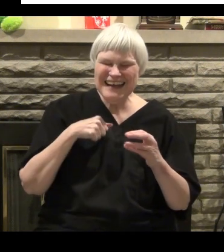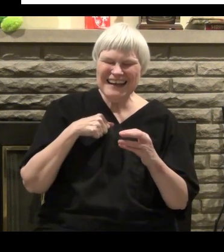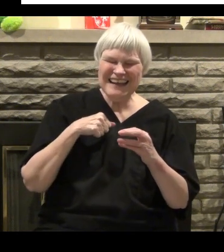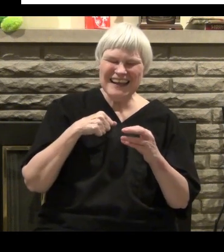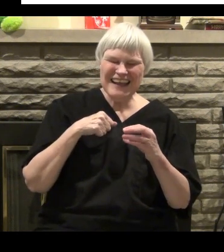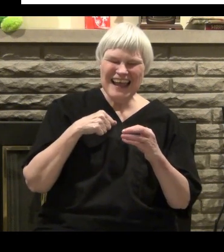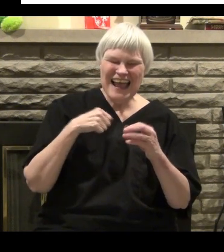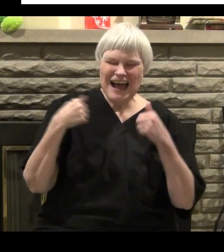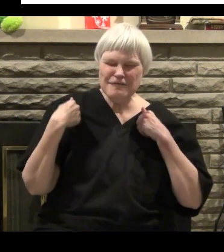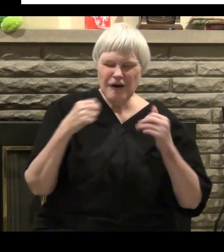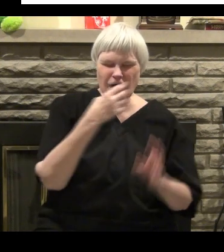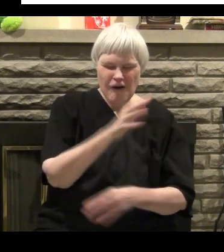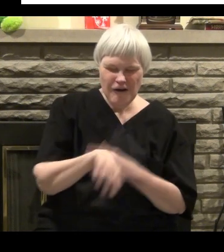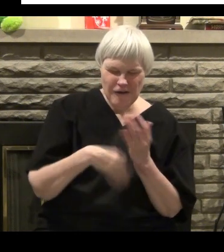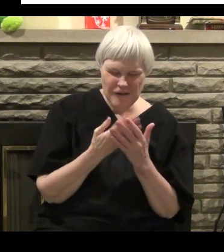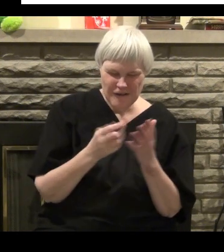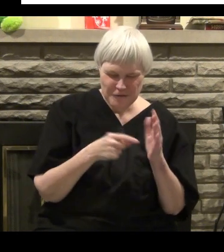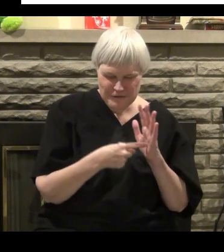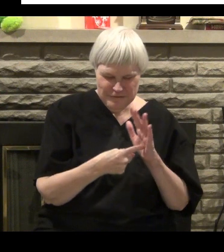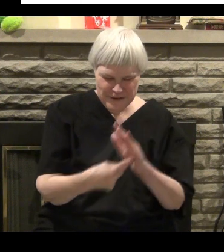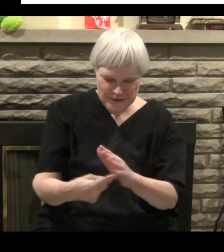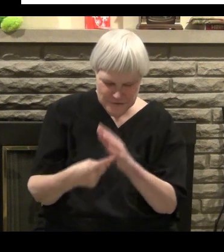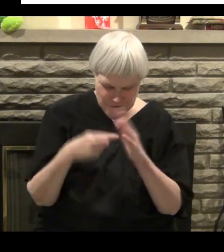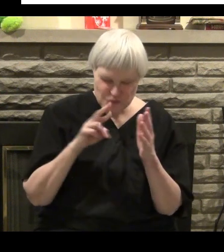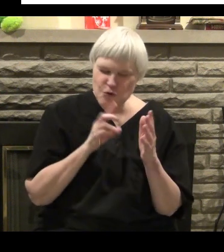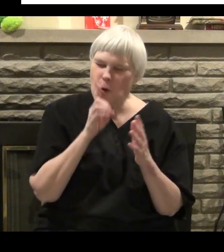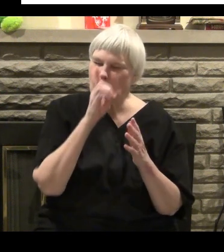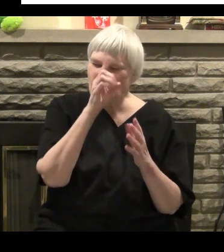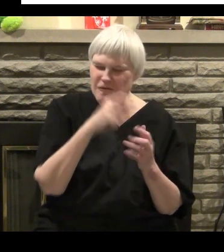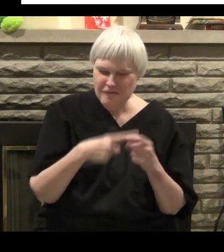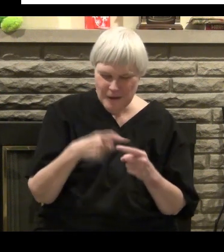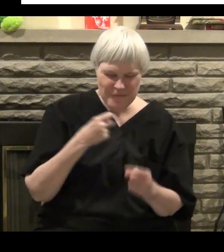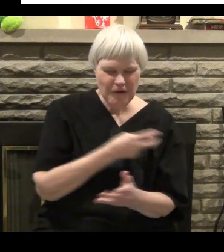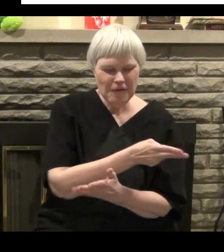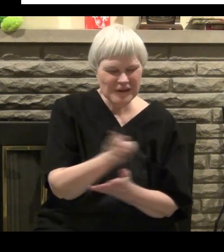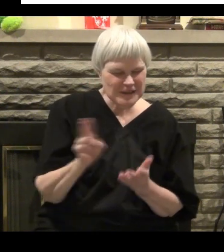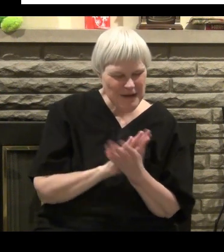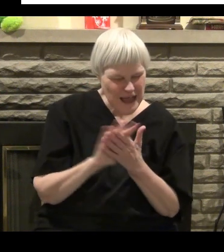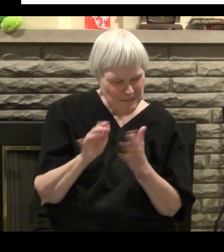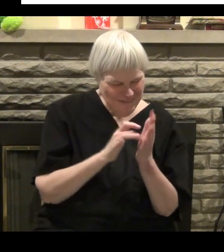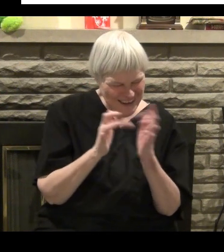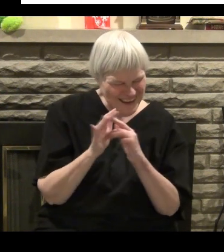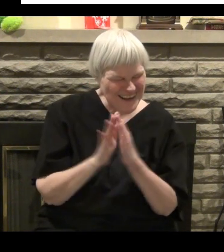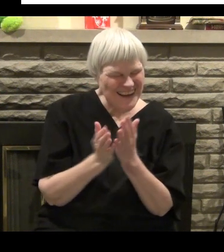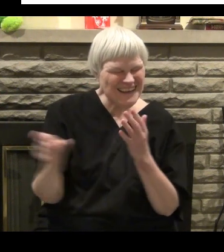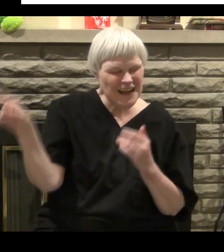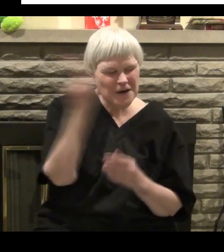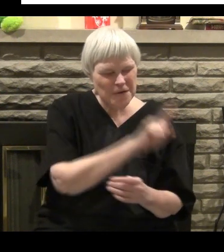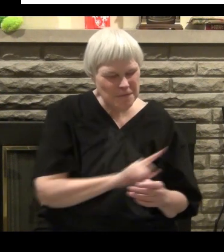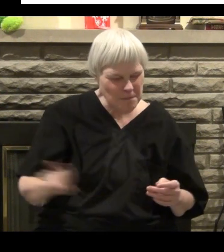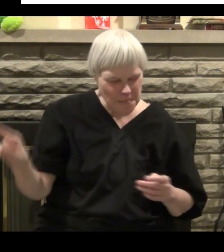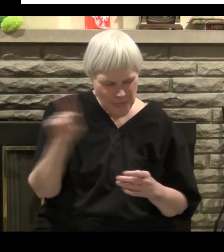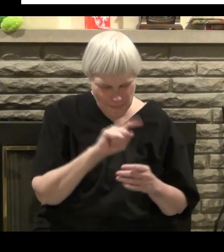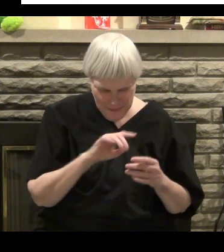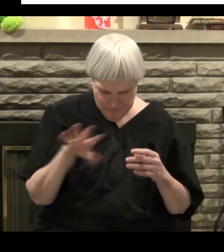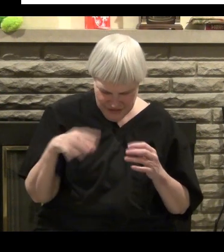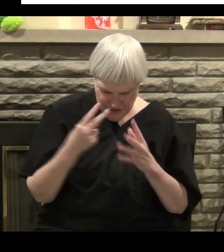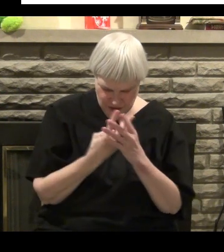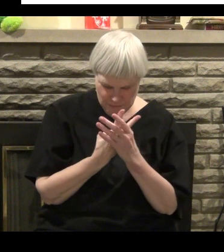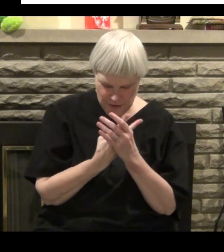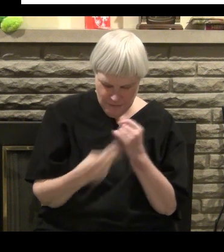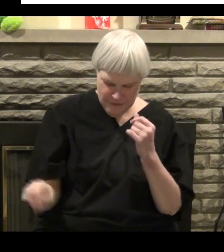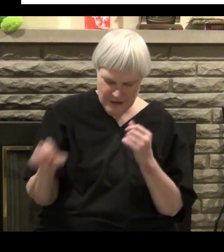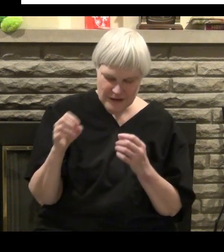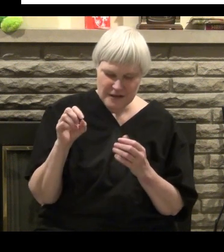entrusted does not derive her certainty about all revealed truths from the Holy Scriptures